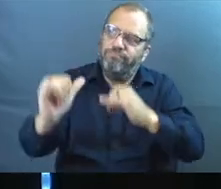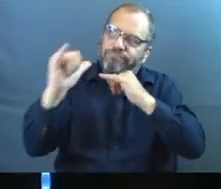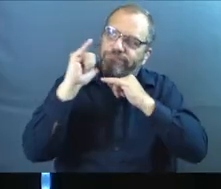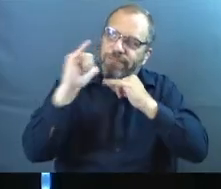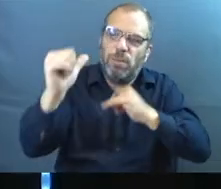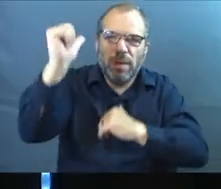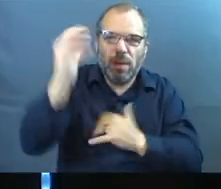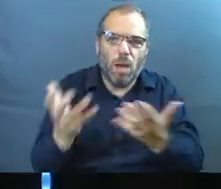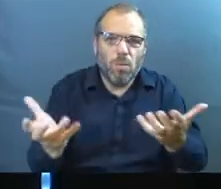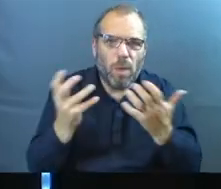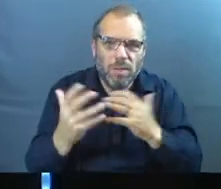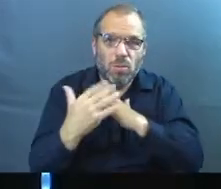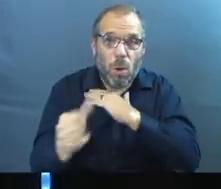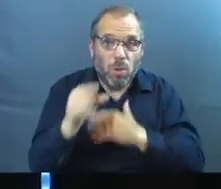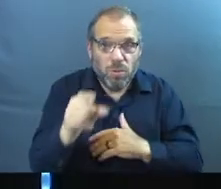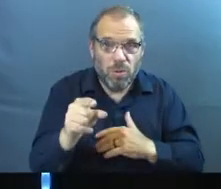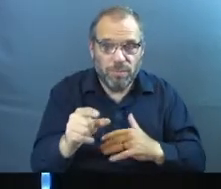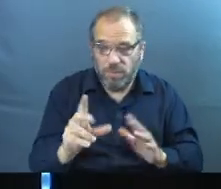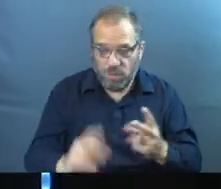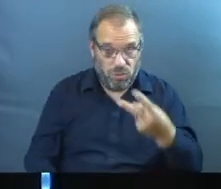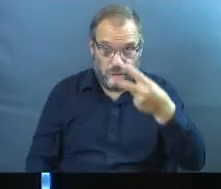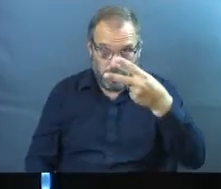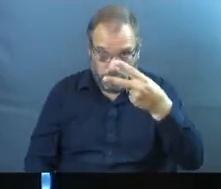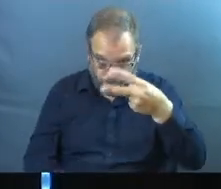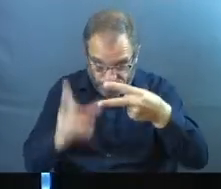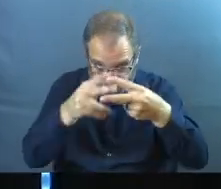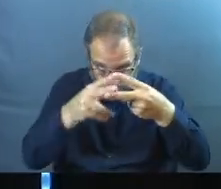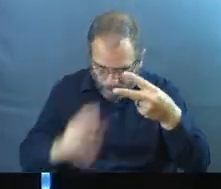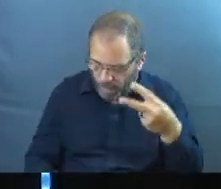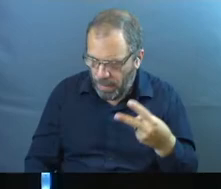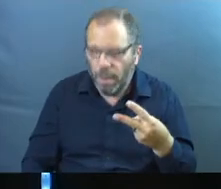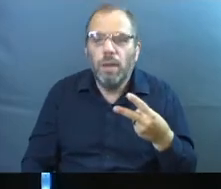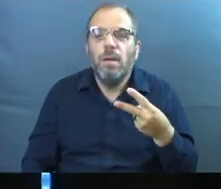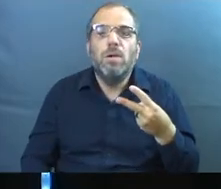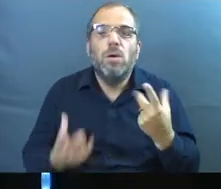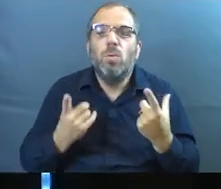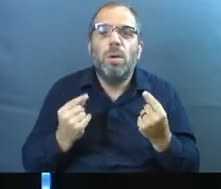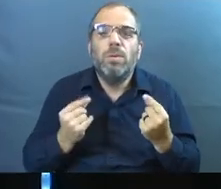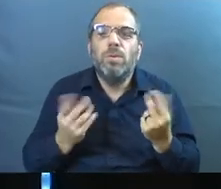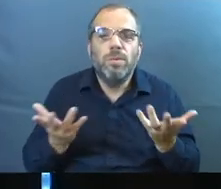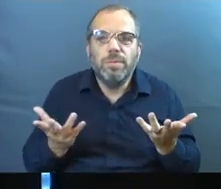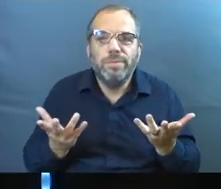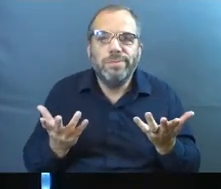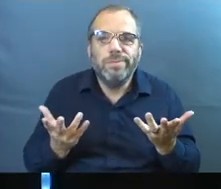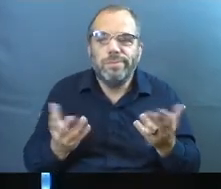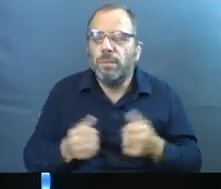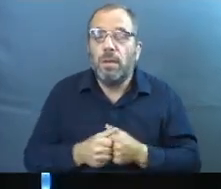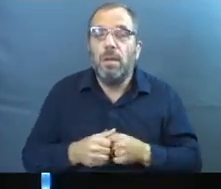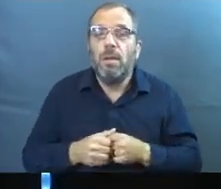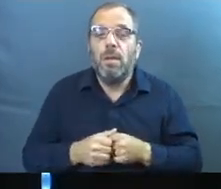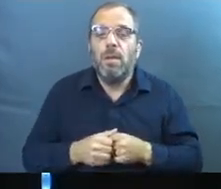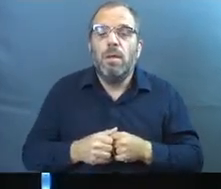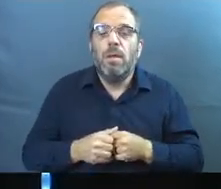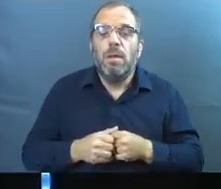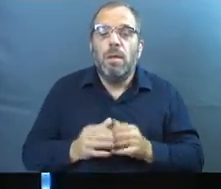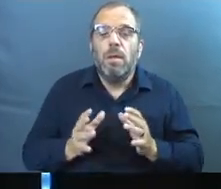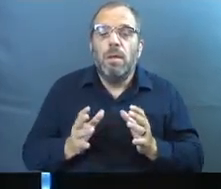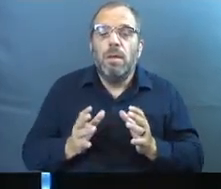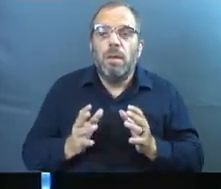called us to be. Two things. What do we do with this, right? You've heard the